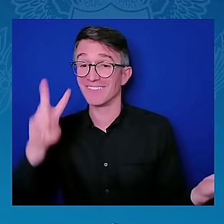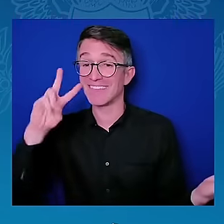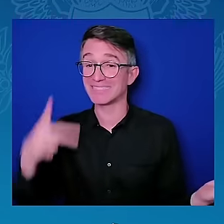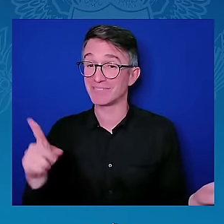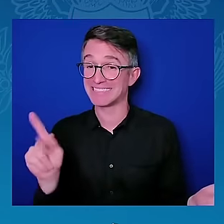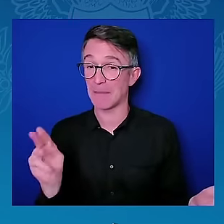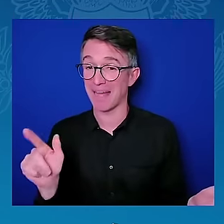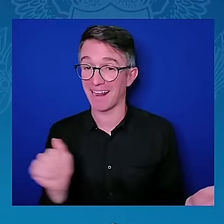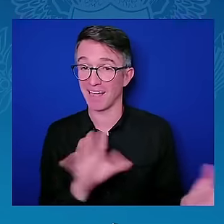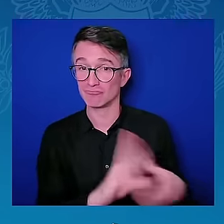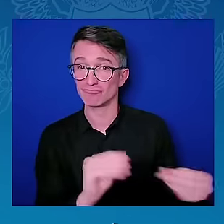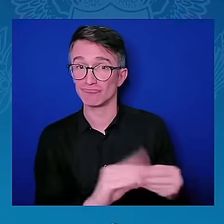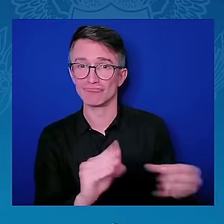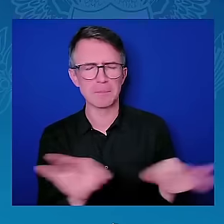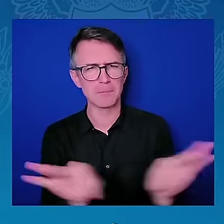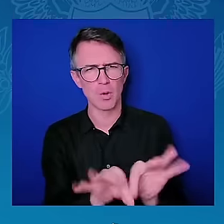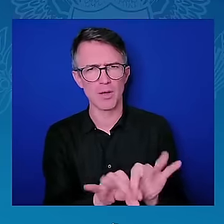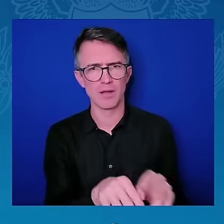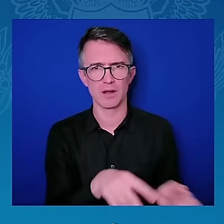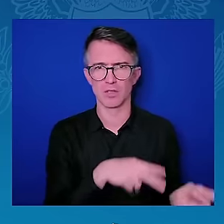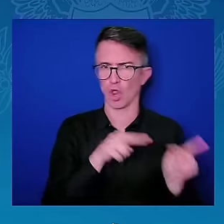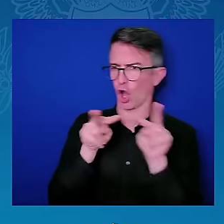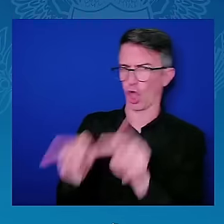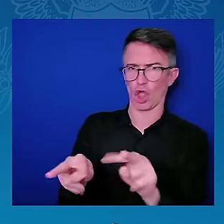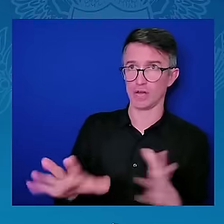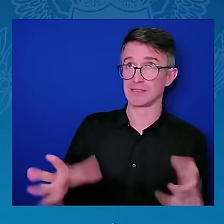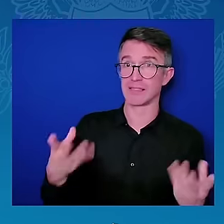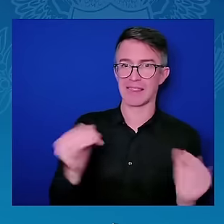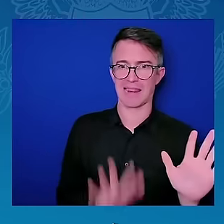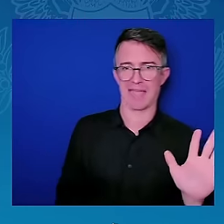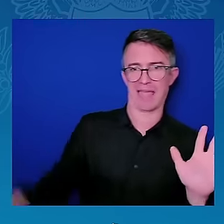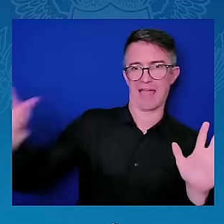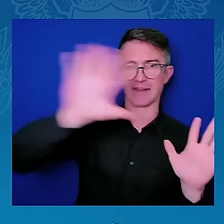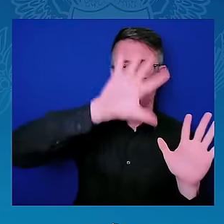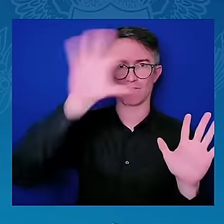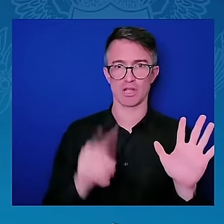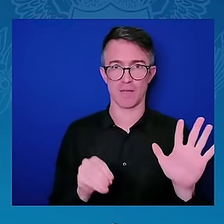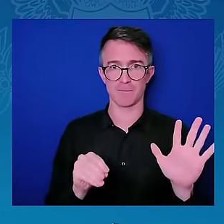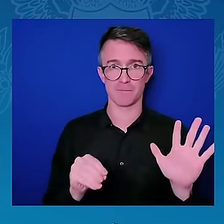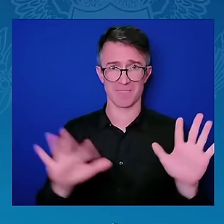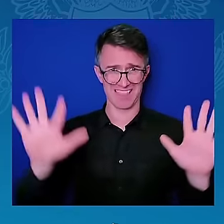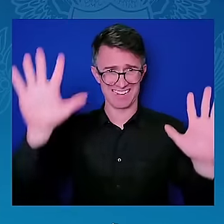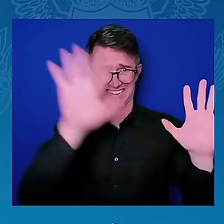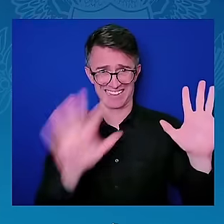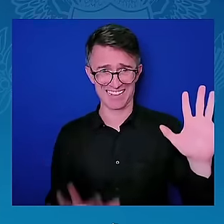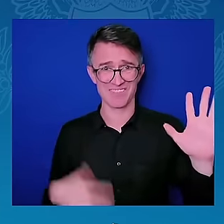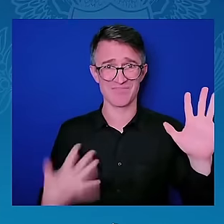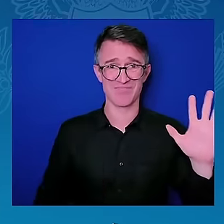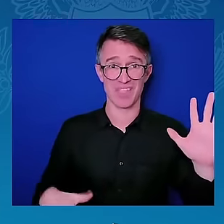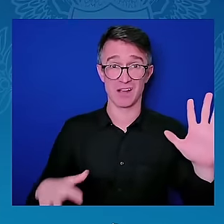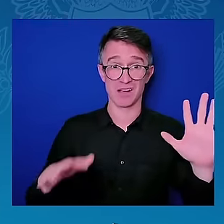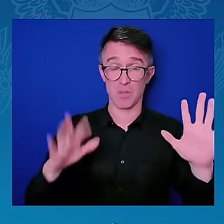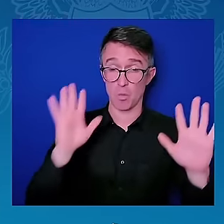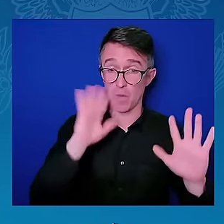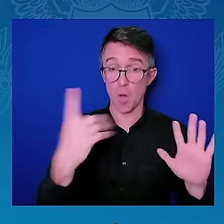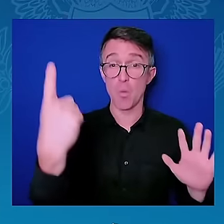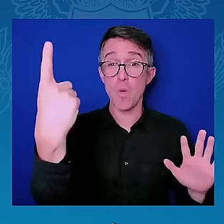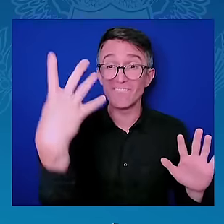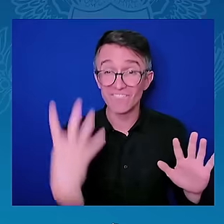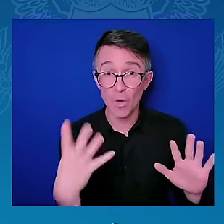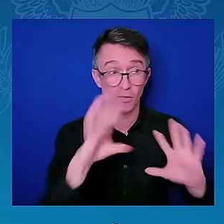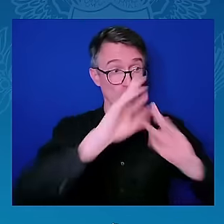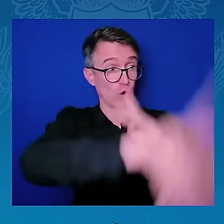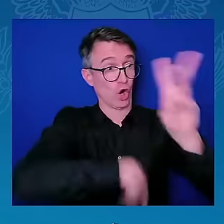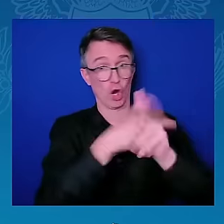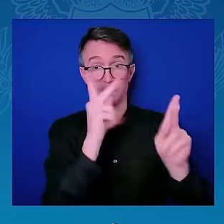will be from the African continent. Therefore, it is not only about labor, and therefore